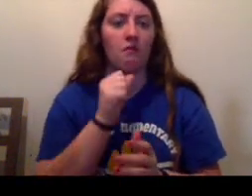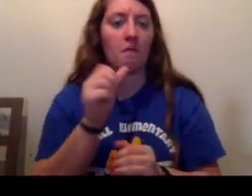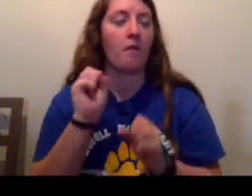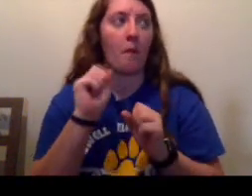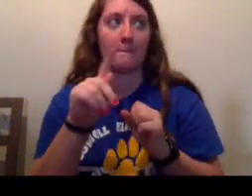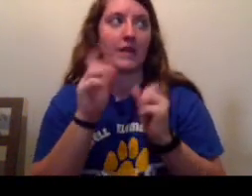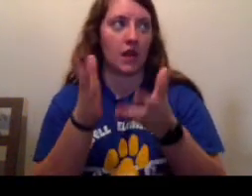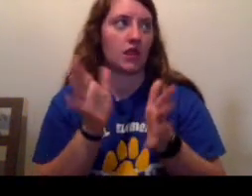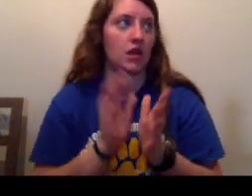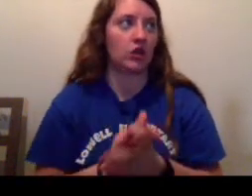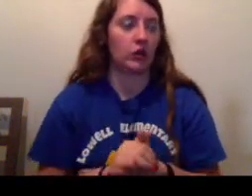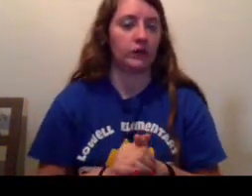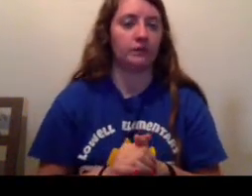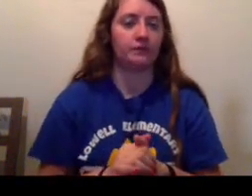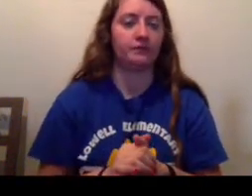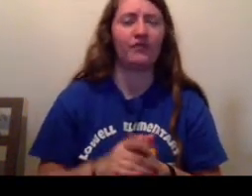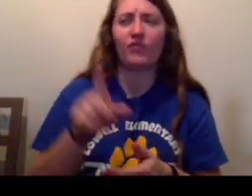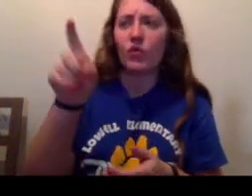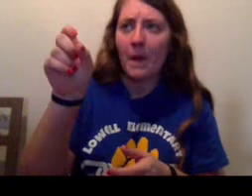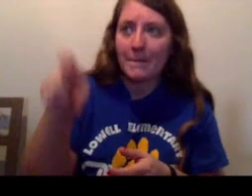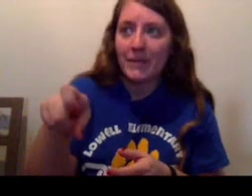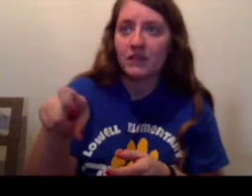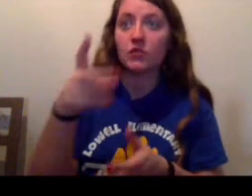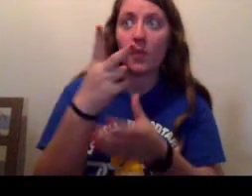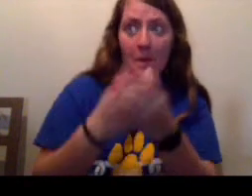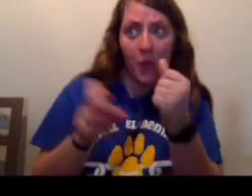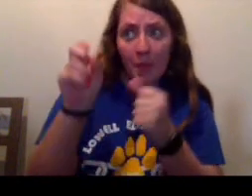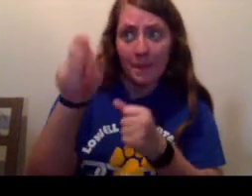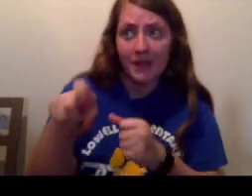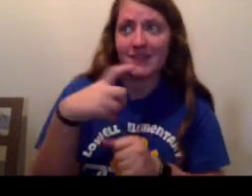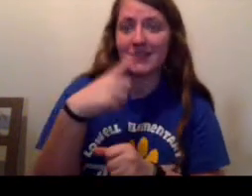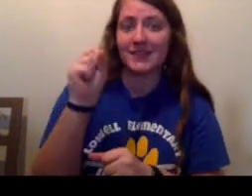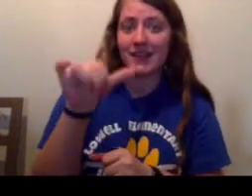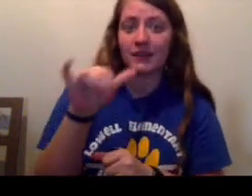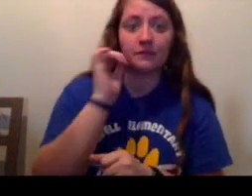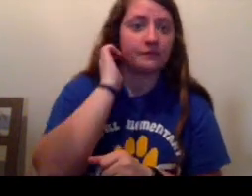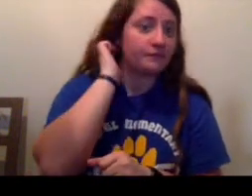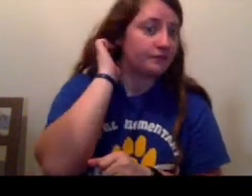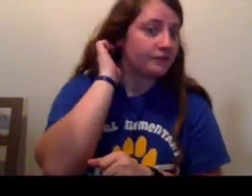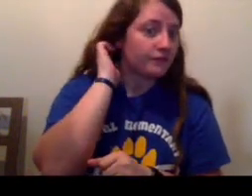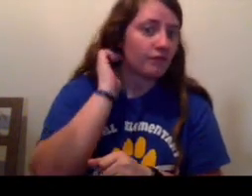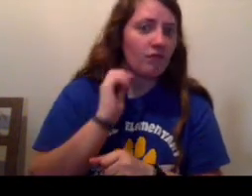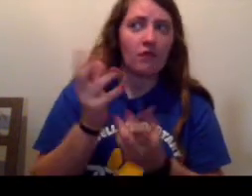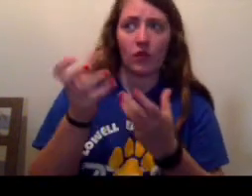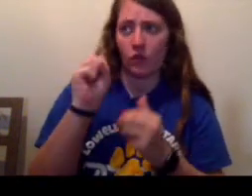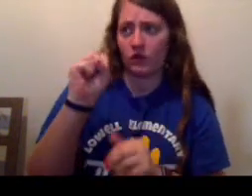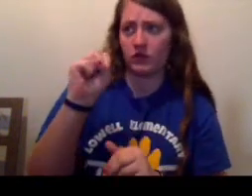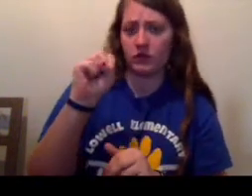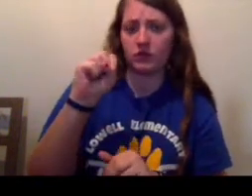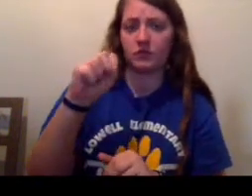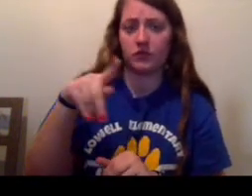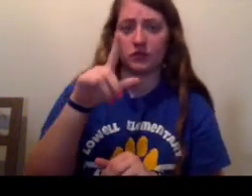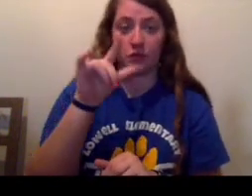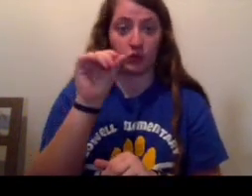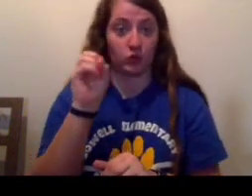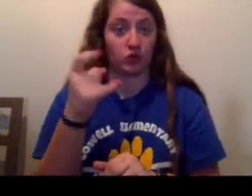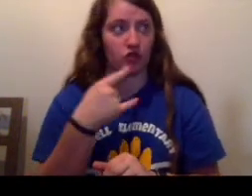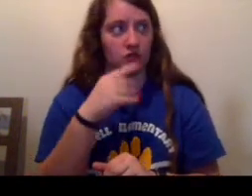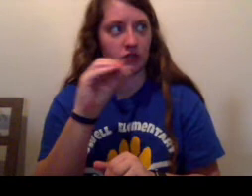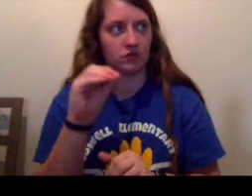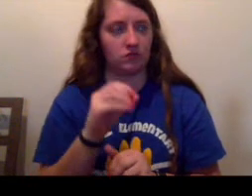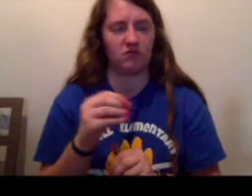not going back. You have to. We both have to. You want some sploosh? Zero asked.